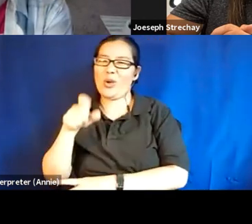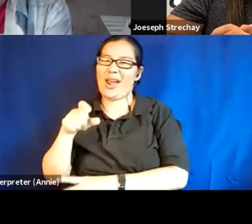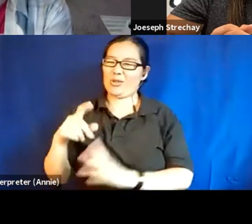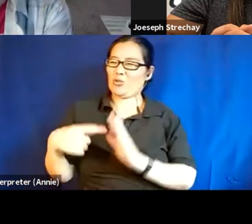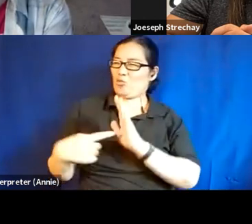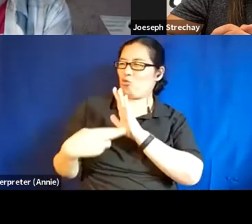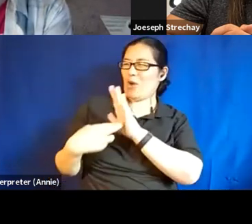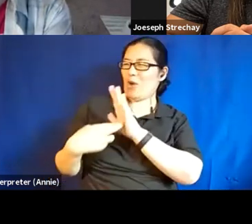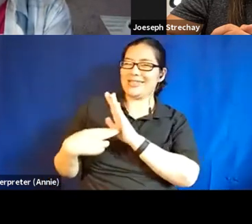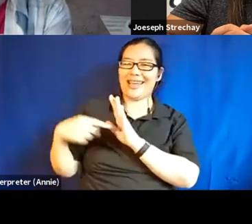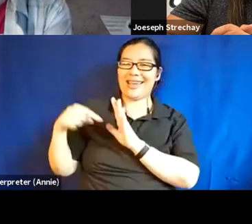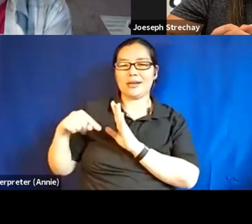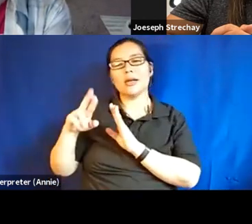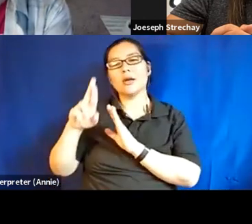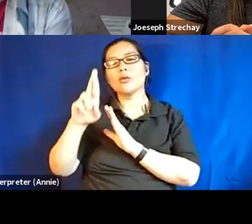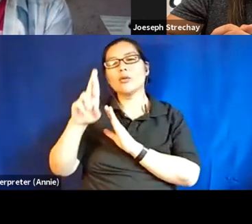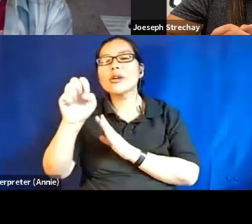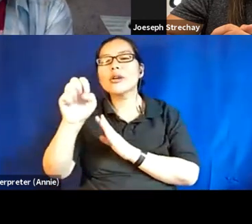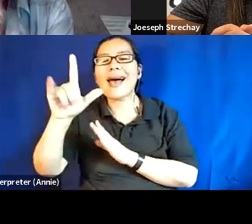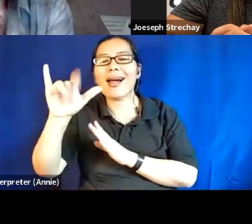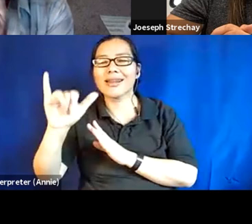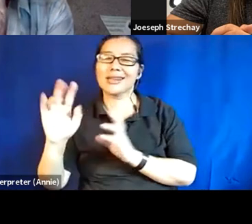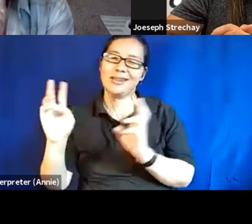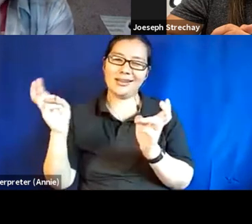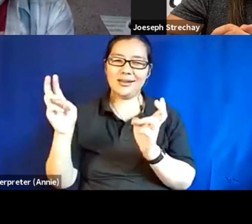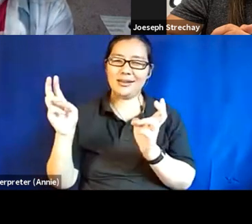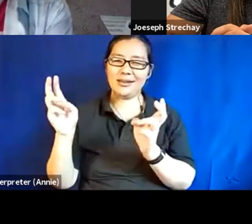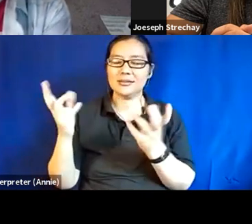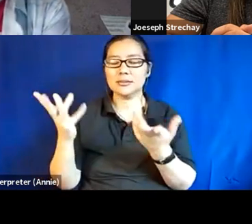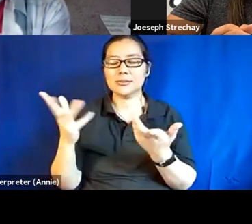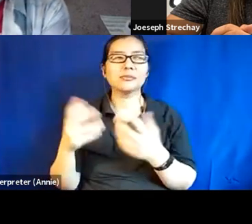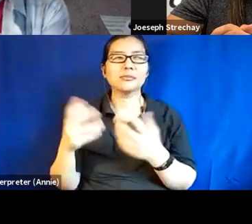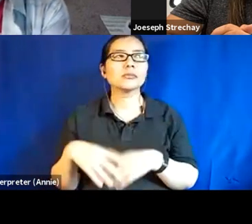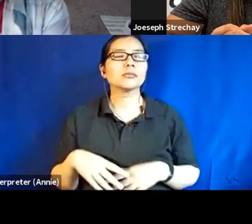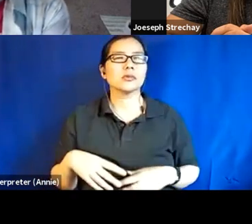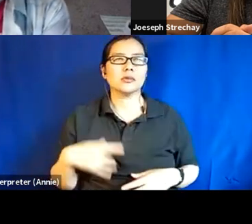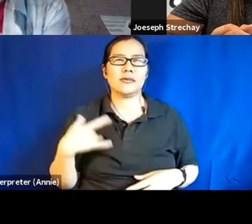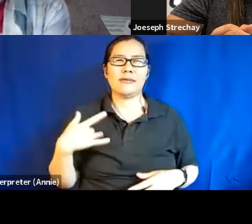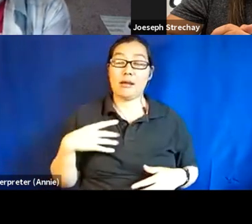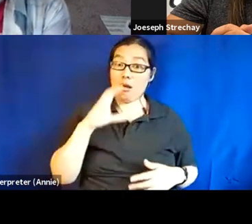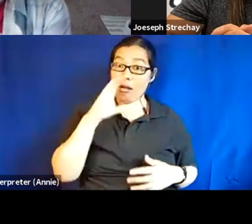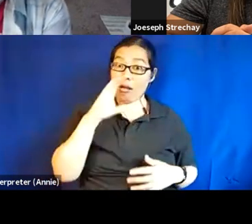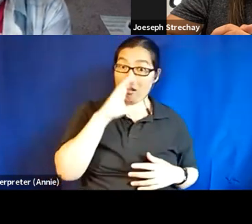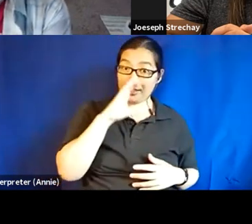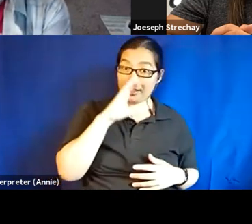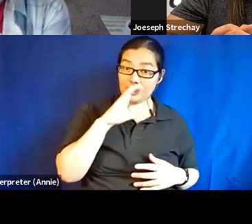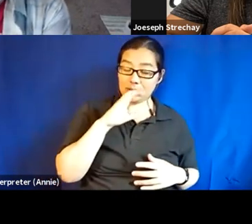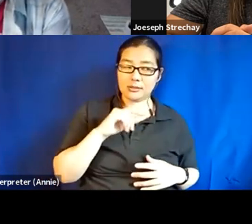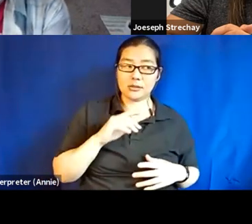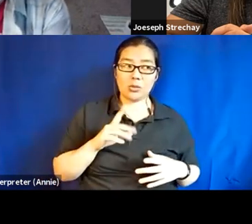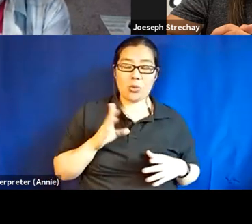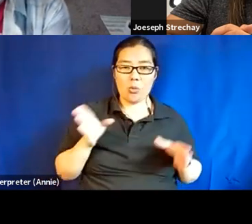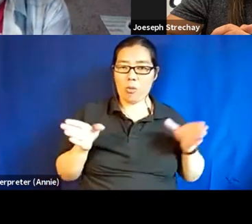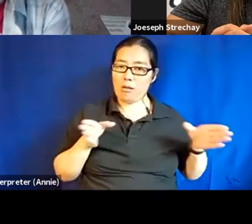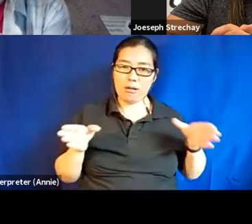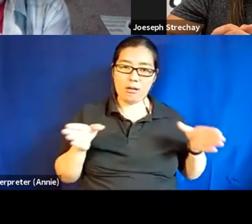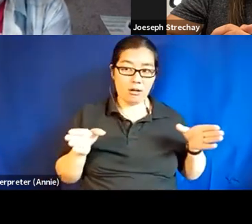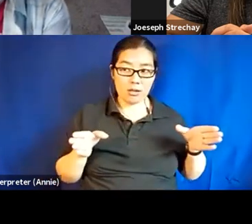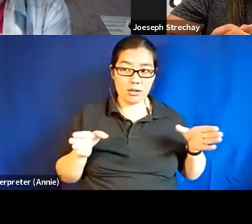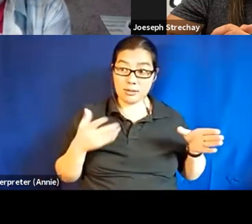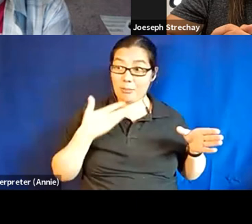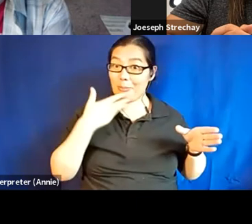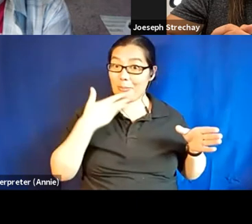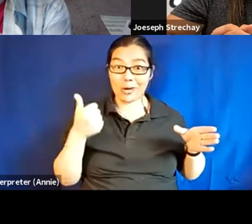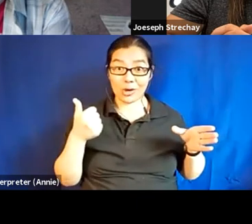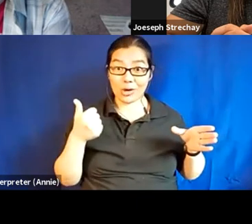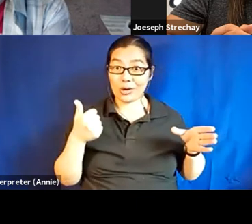reality. Do you find that in the use of comics, one kind of serves us better when